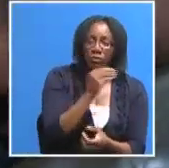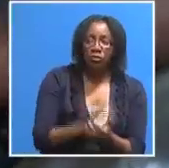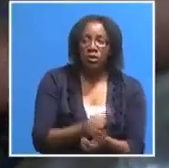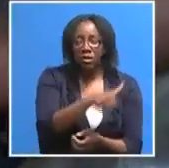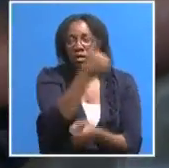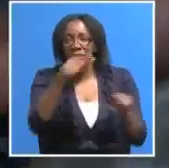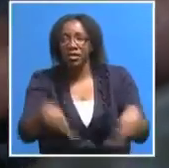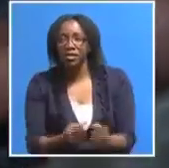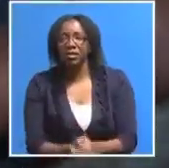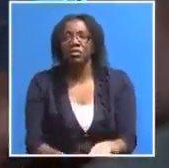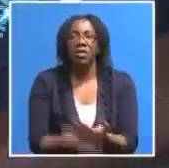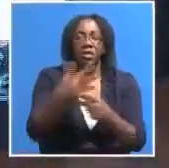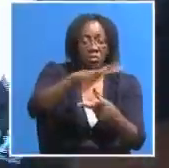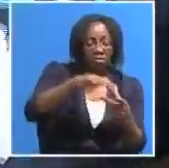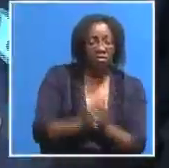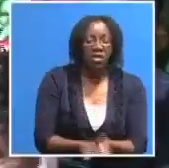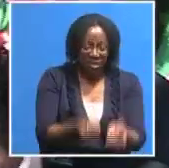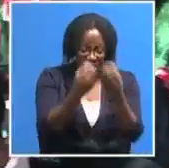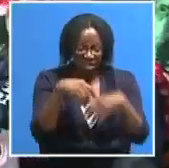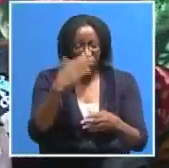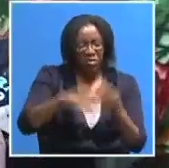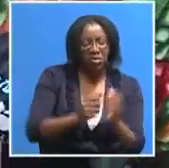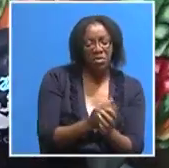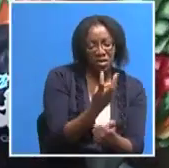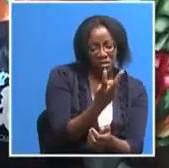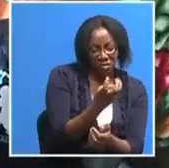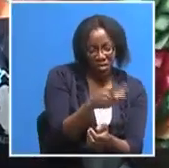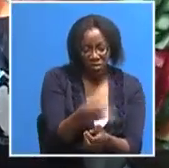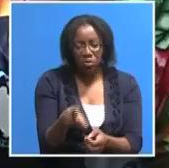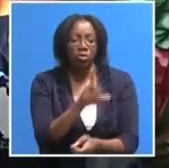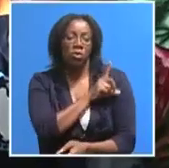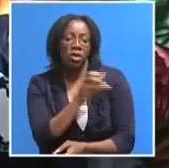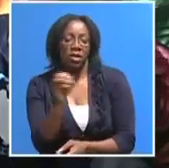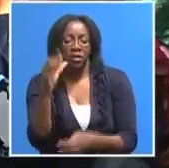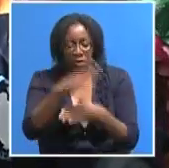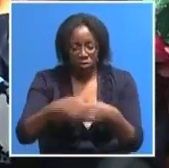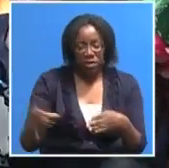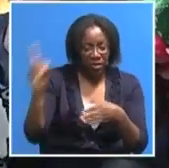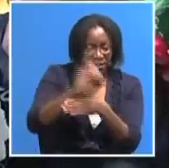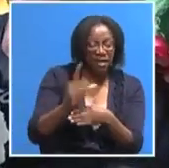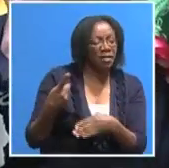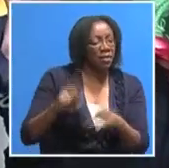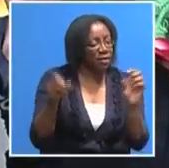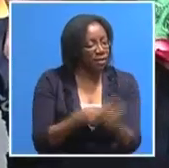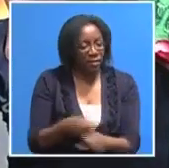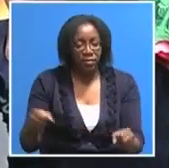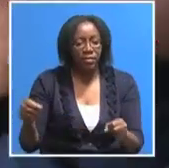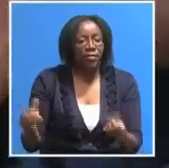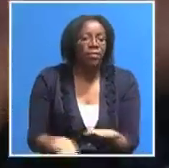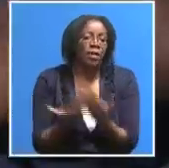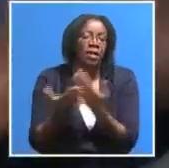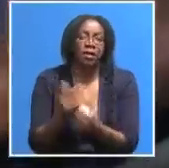day. She gets between $30, $70 and $100, but still that is not enough to sustain the family.